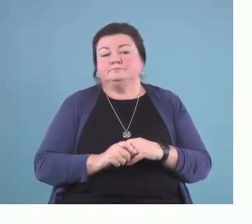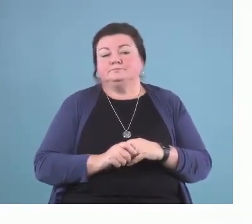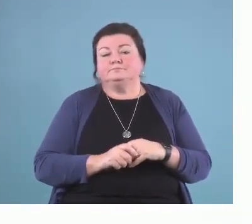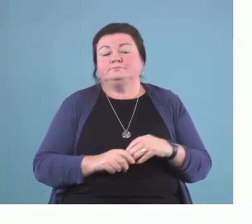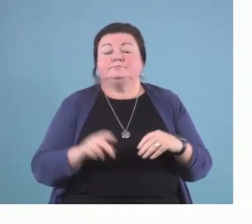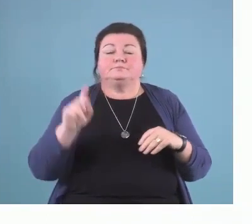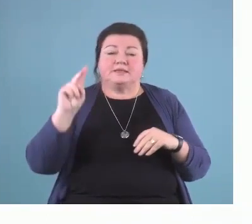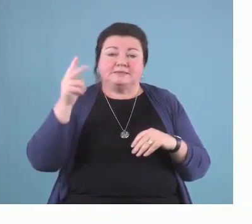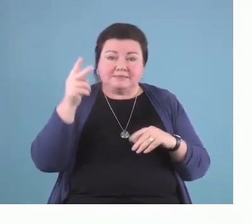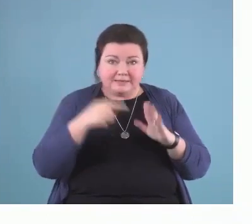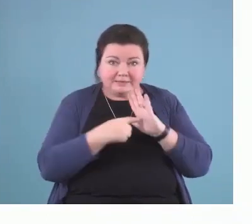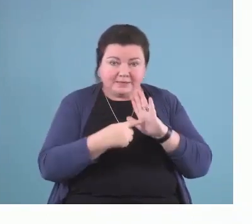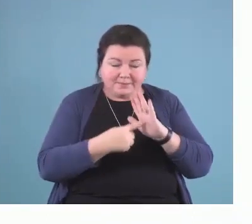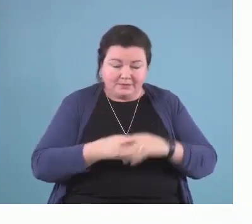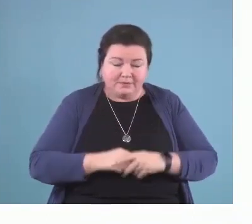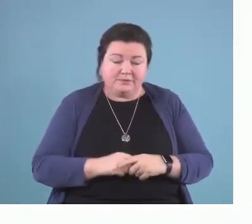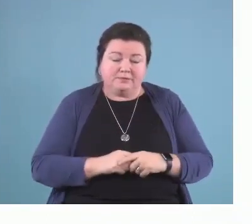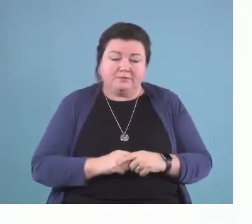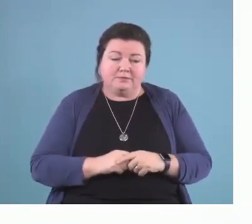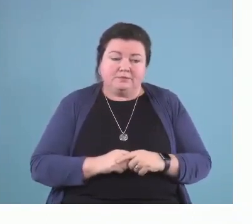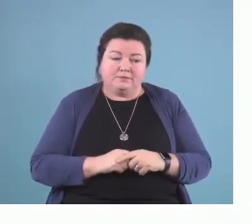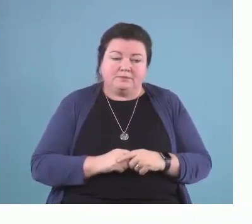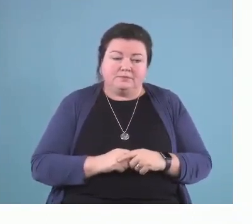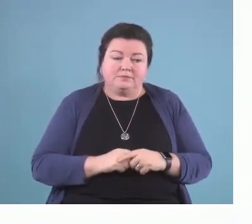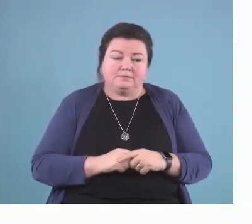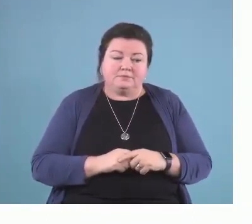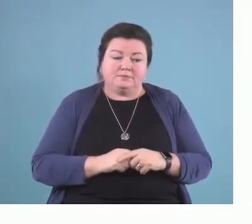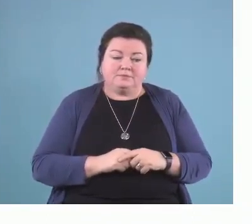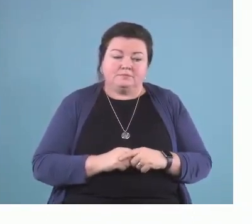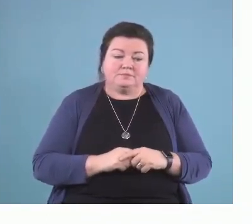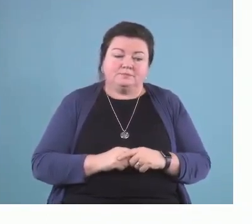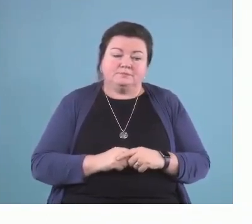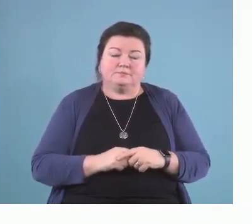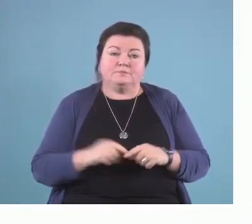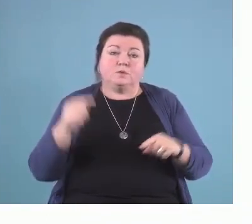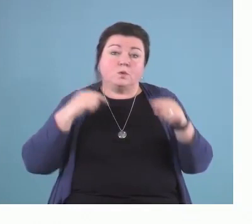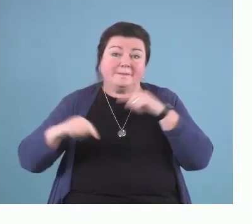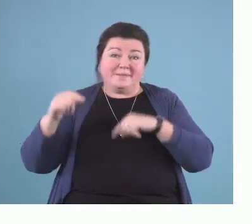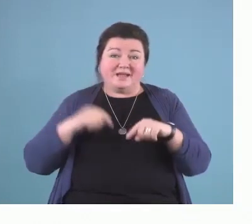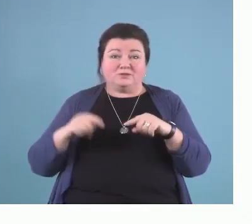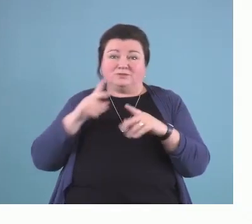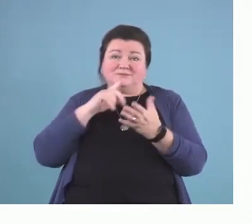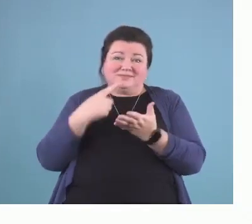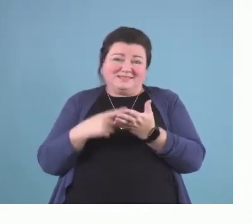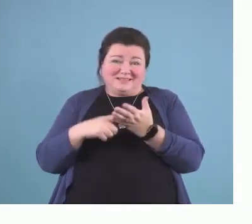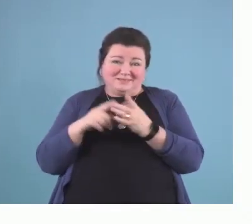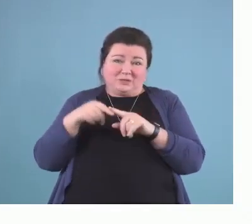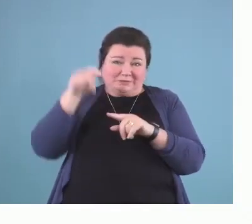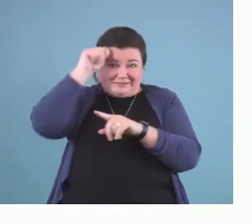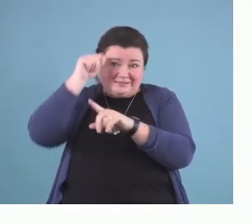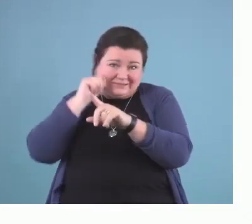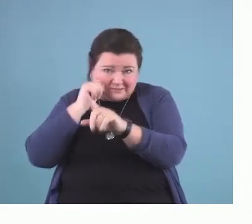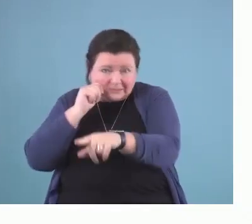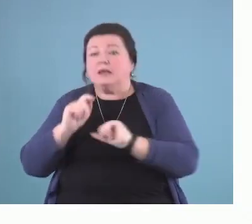example that I want to talk to you about, let's go back to that teenager who doesn't want to wear their